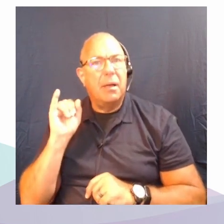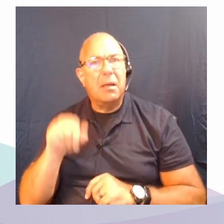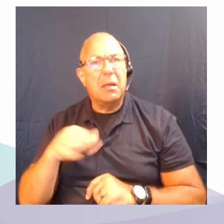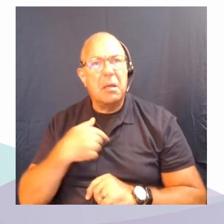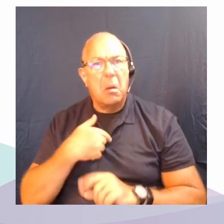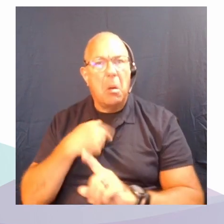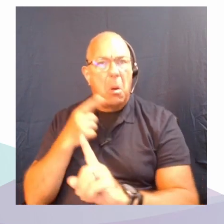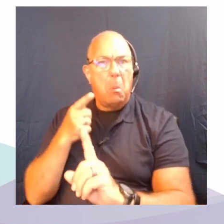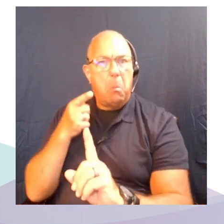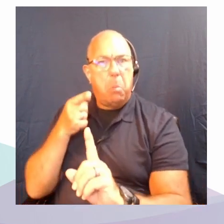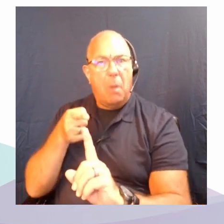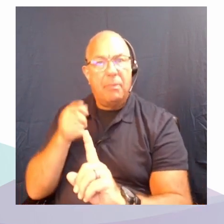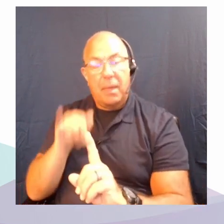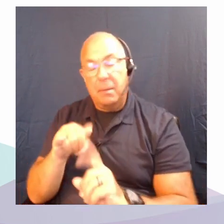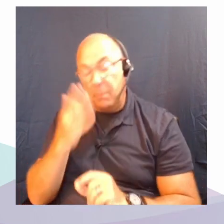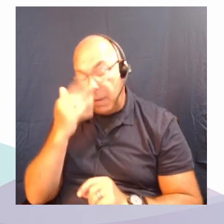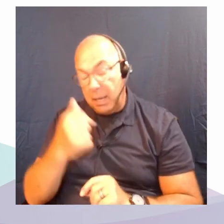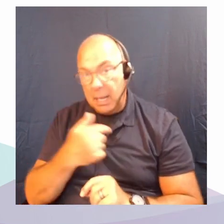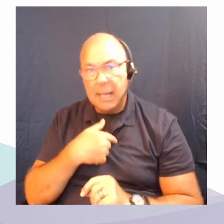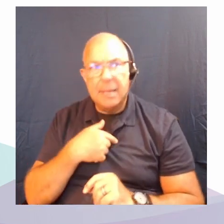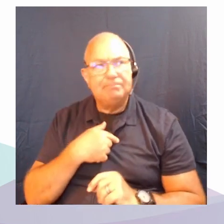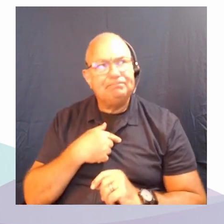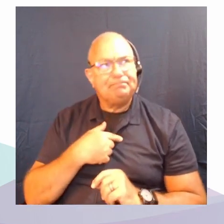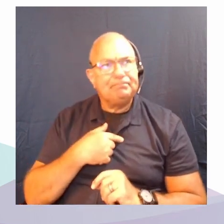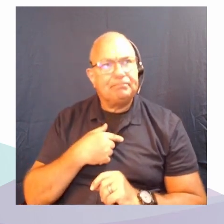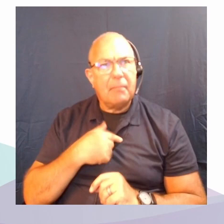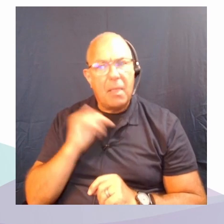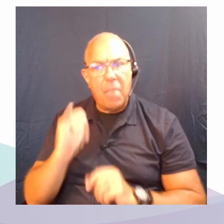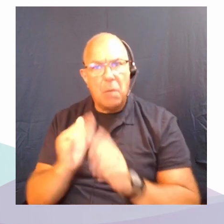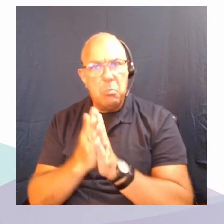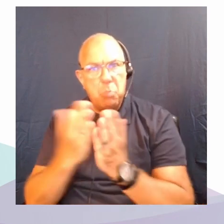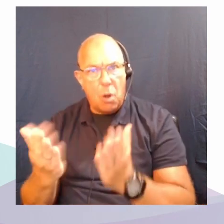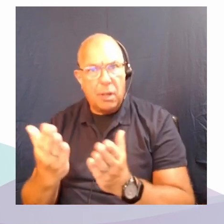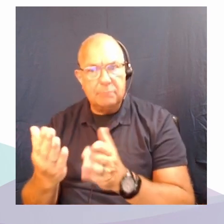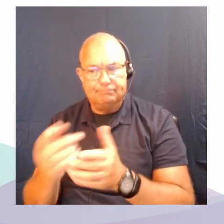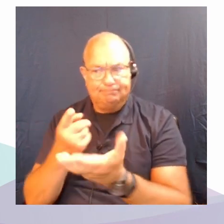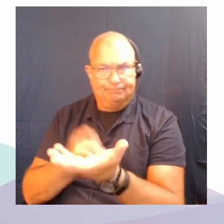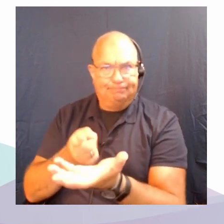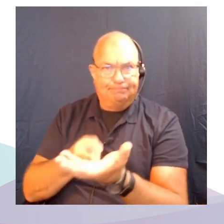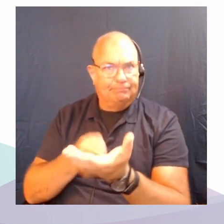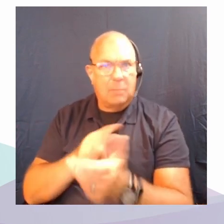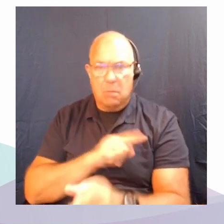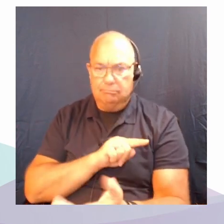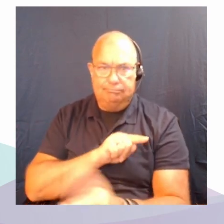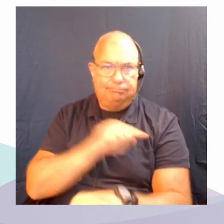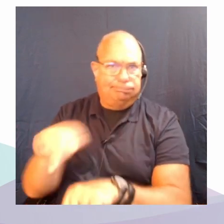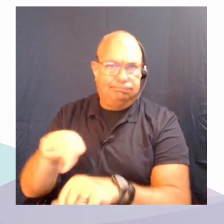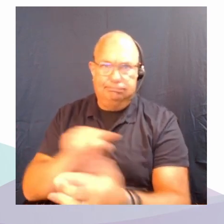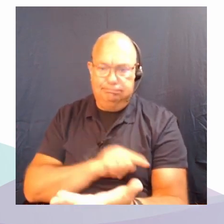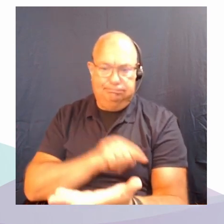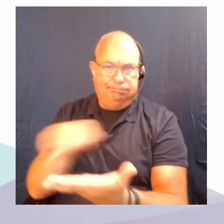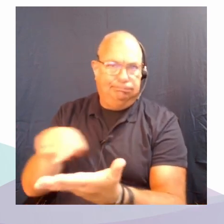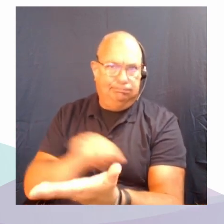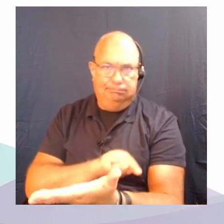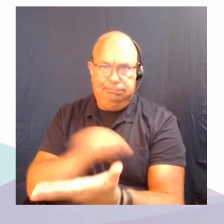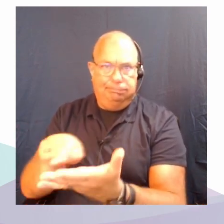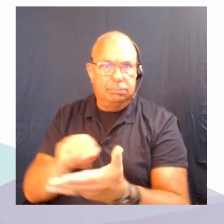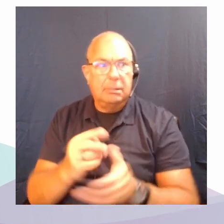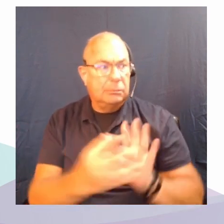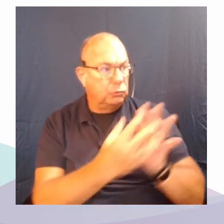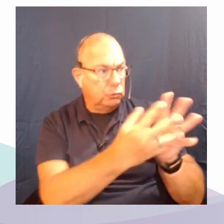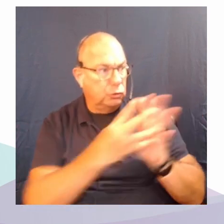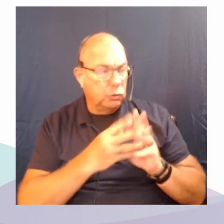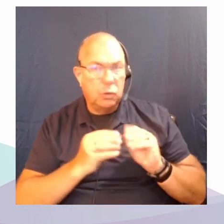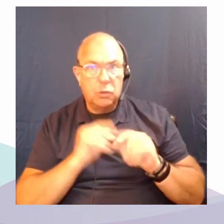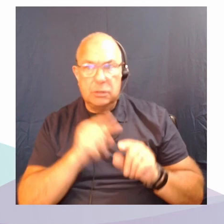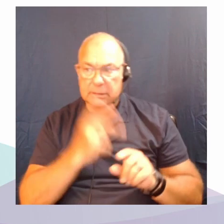because I come across that book and reference to that book all the time people talk to me that they've they've seen that book it's had